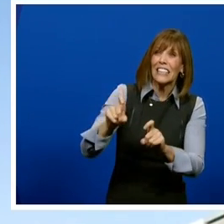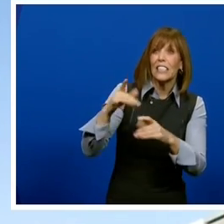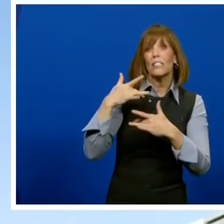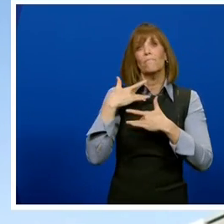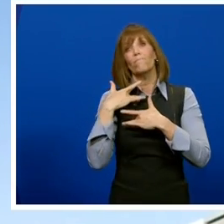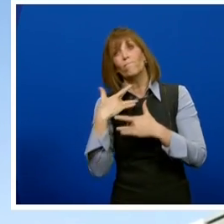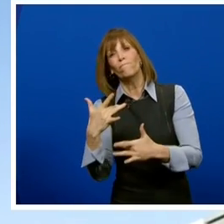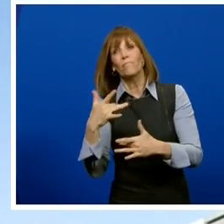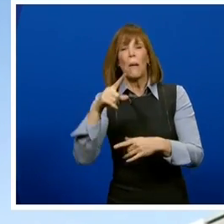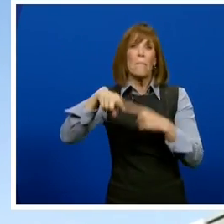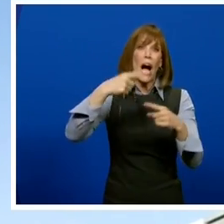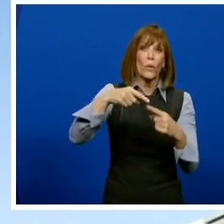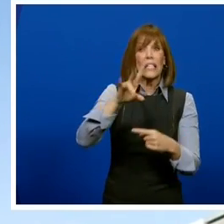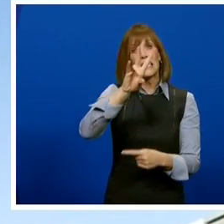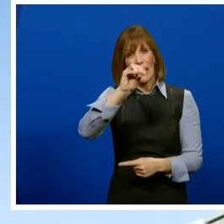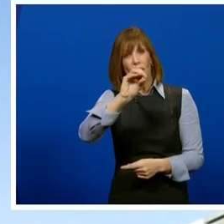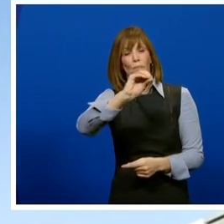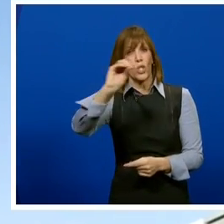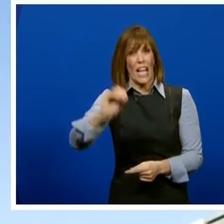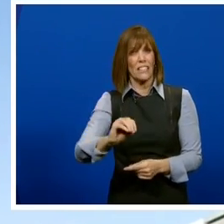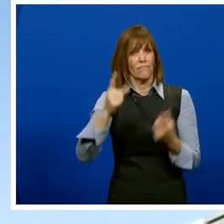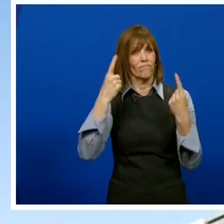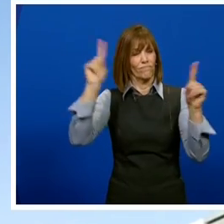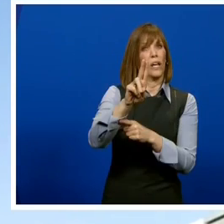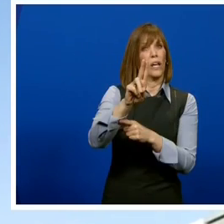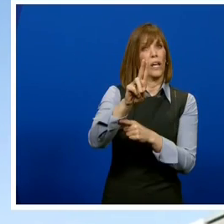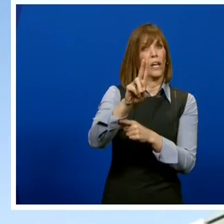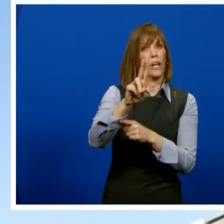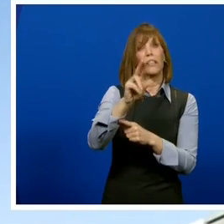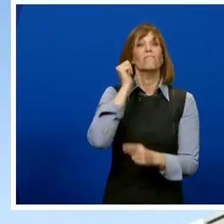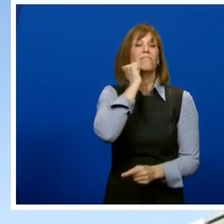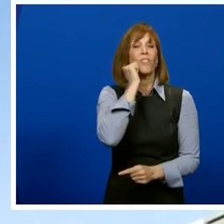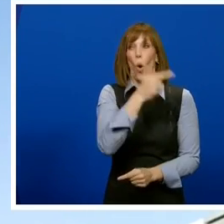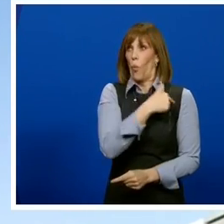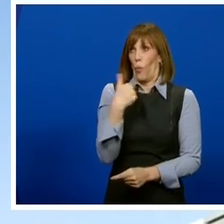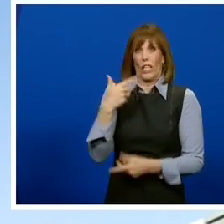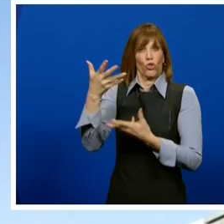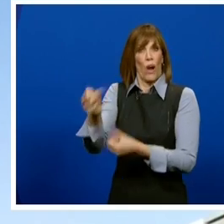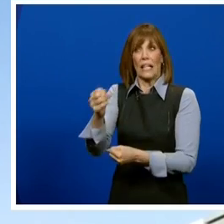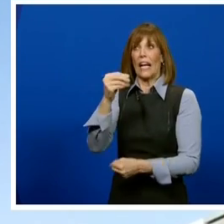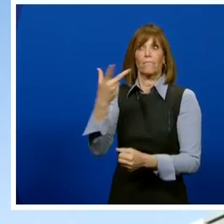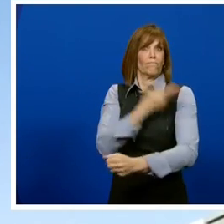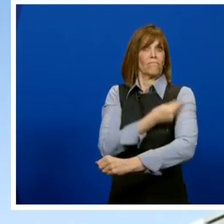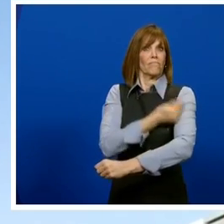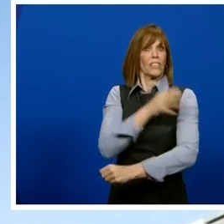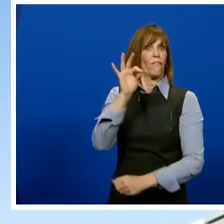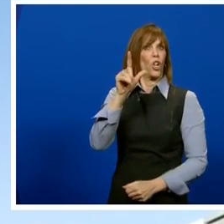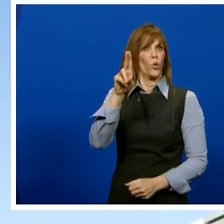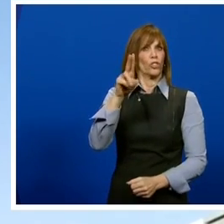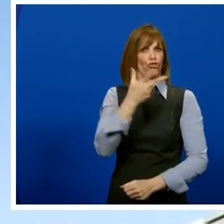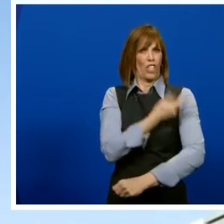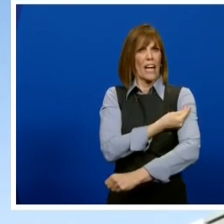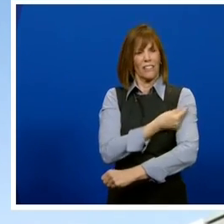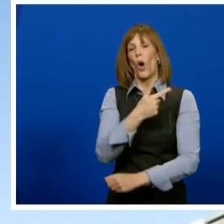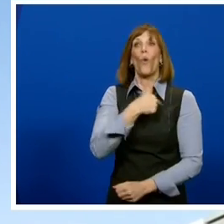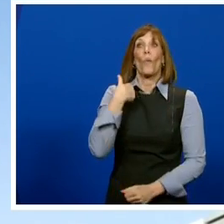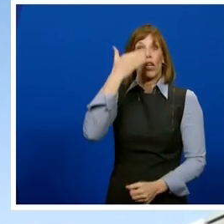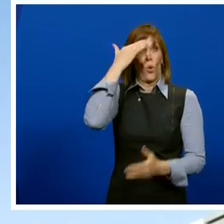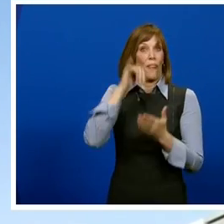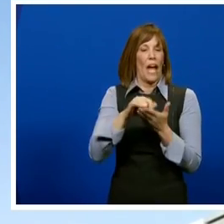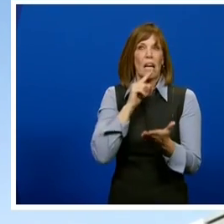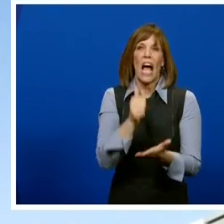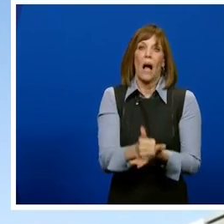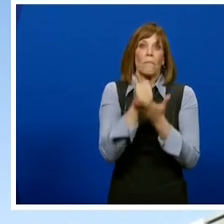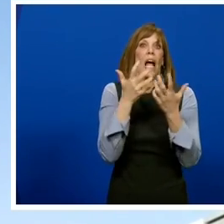flu vaccines are about 70% effective. Although, those flu vaccines make a huge